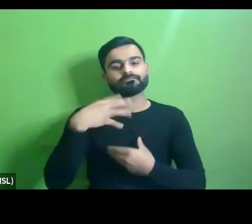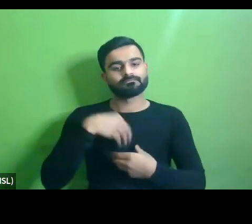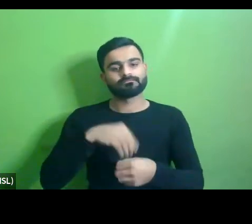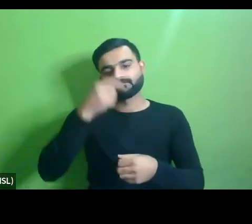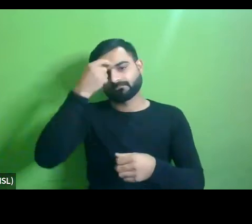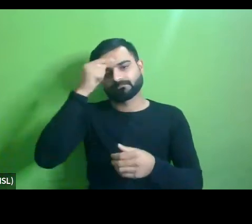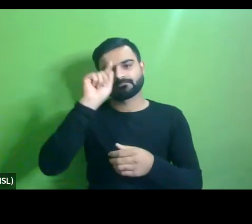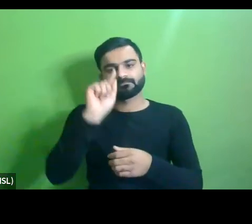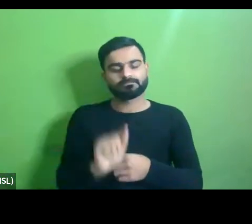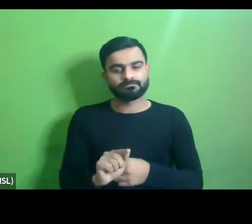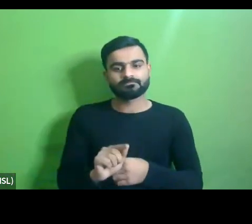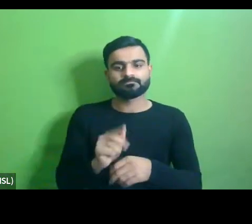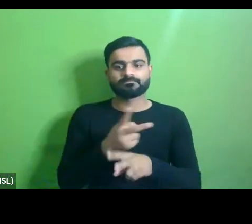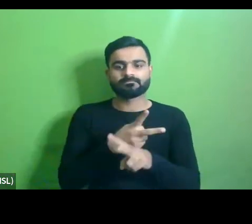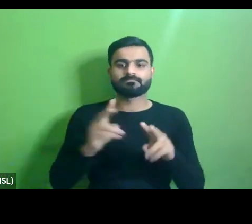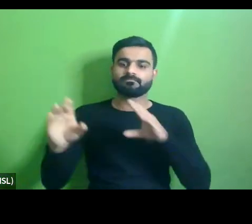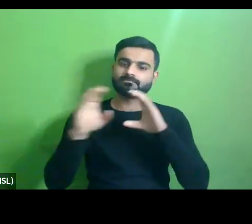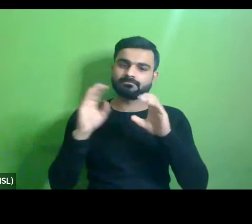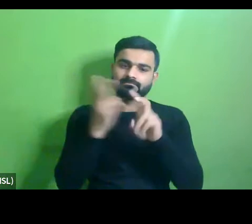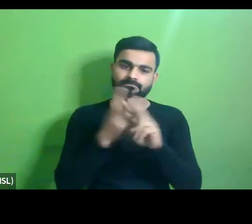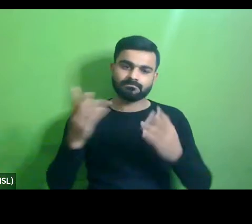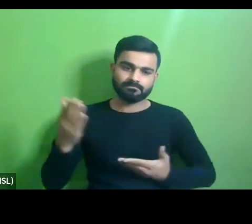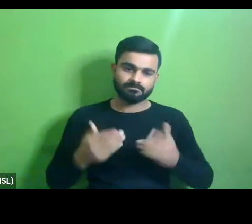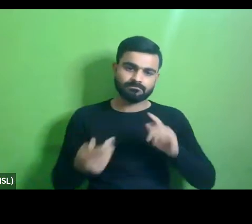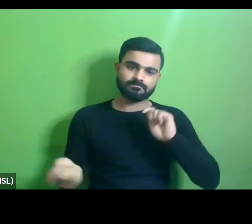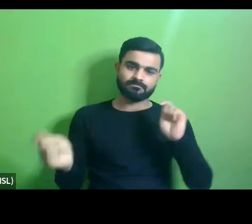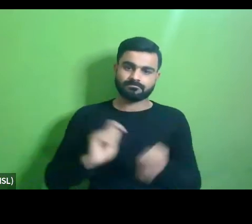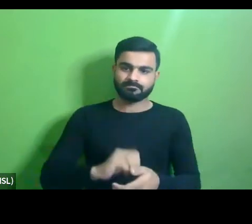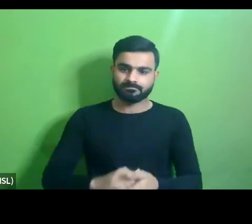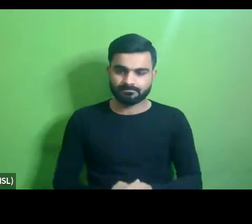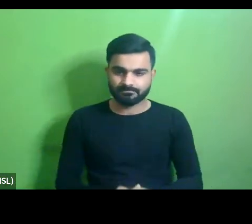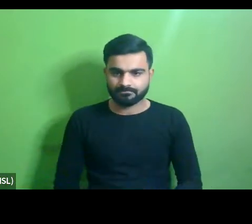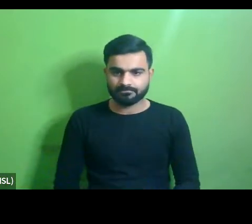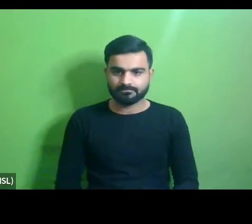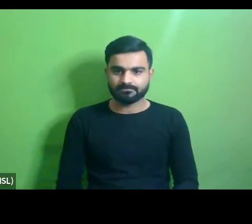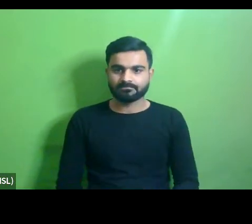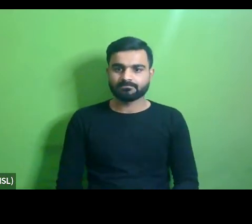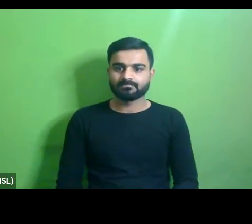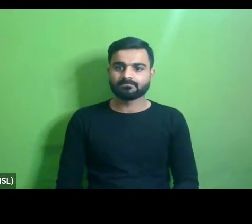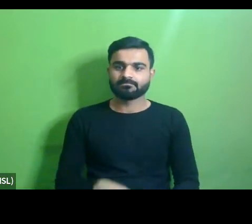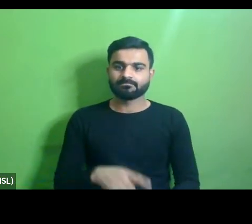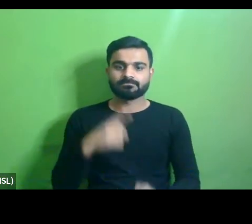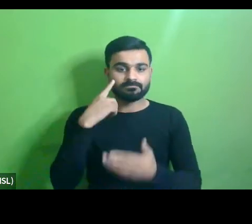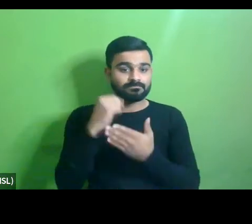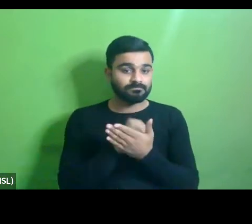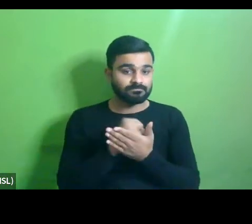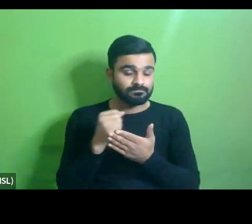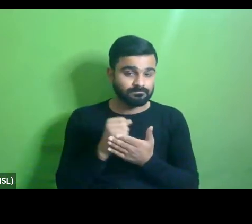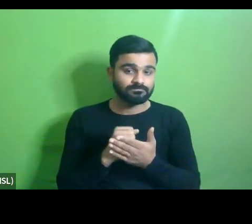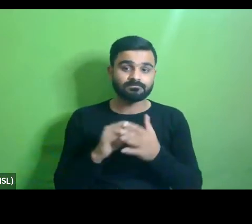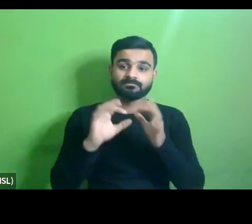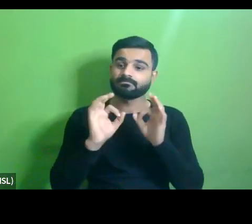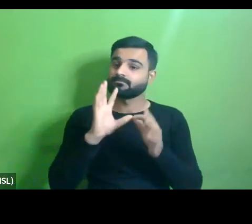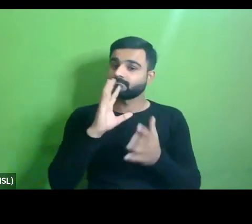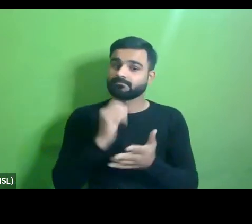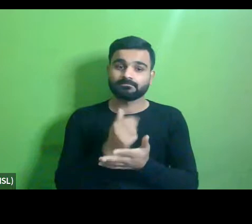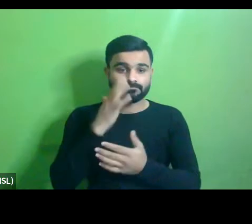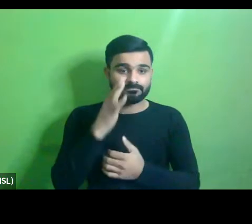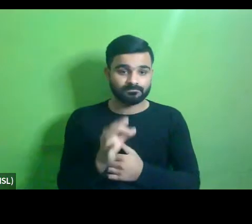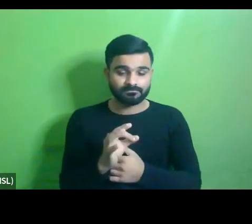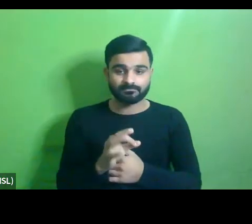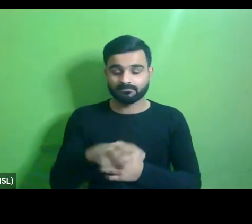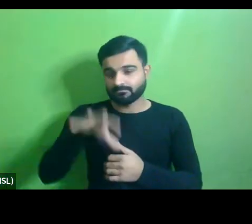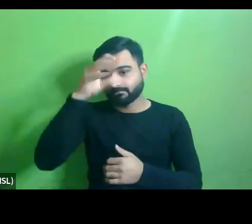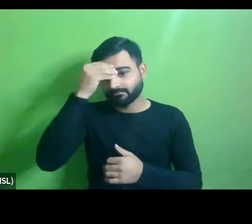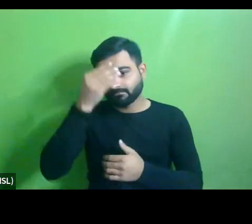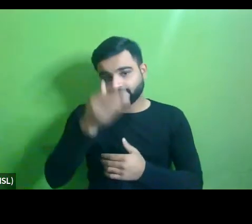like awareness communication and behavior change so i think homegrown best practices are definitely very important as we learned